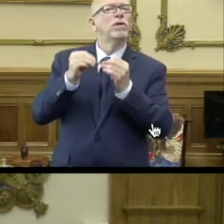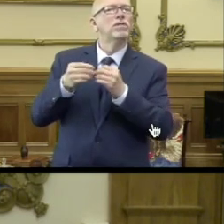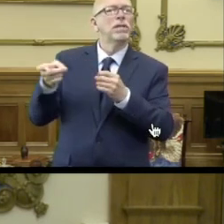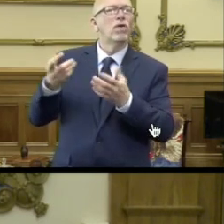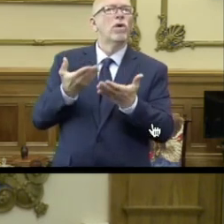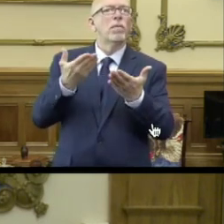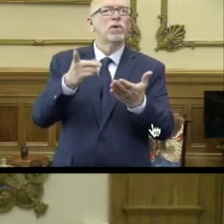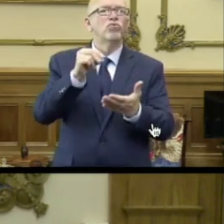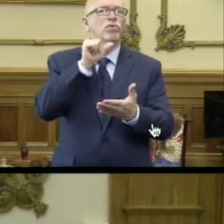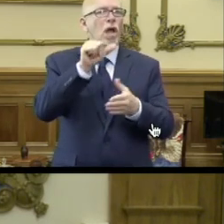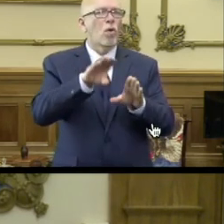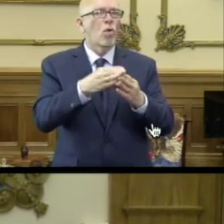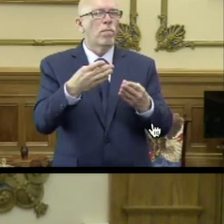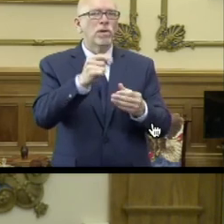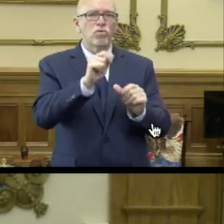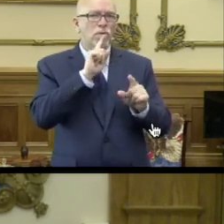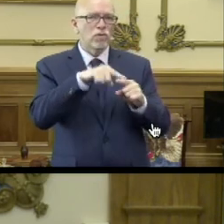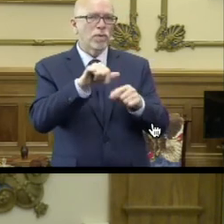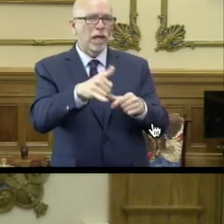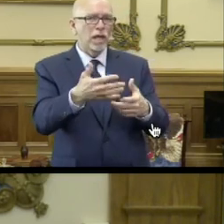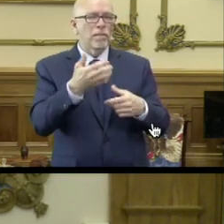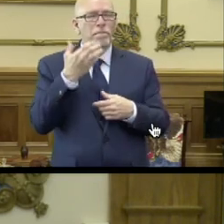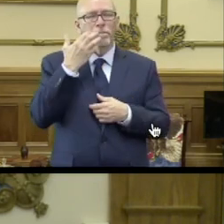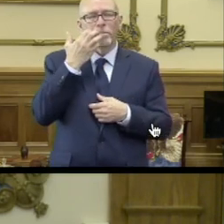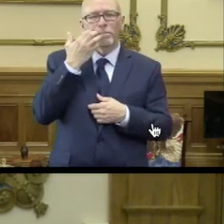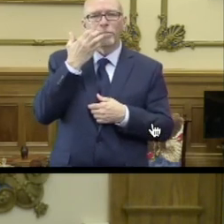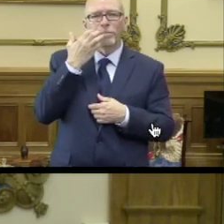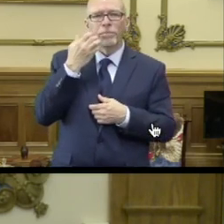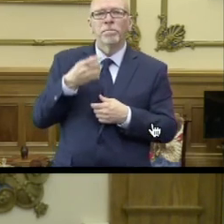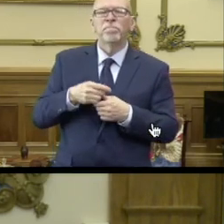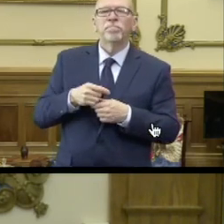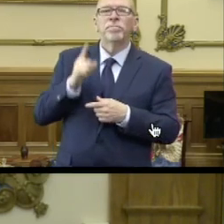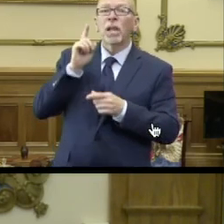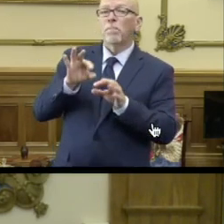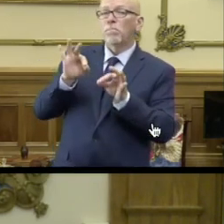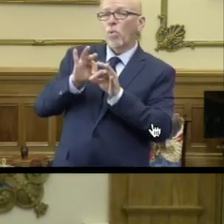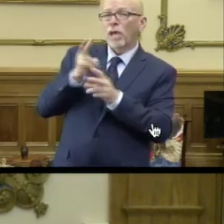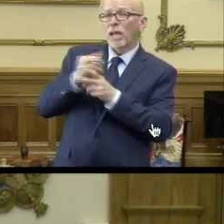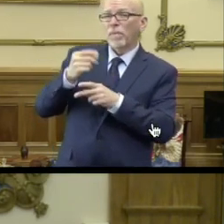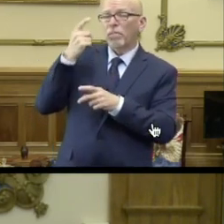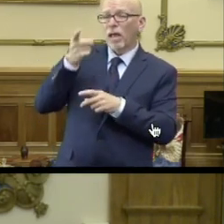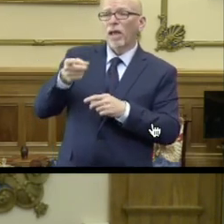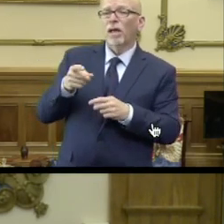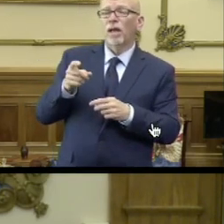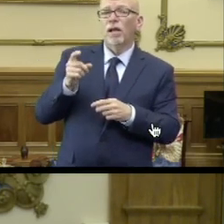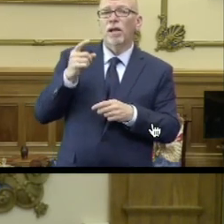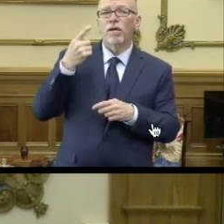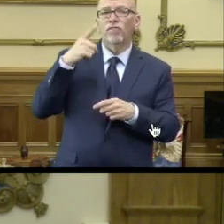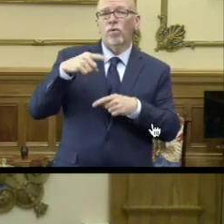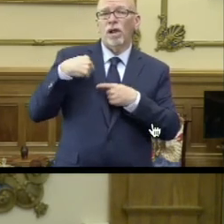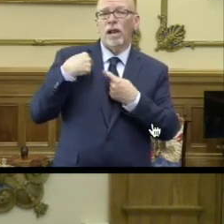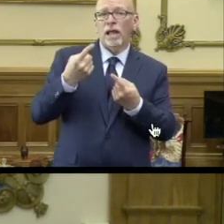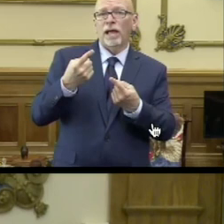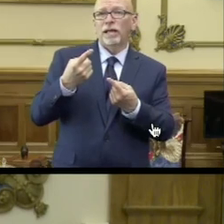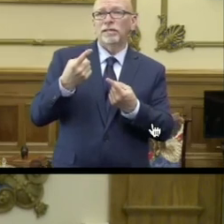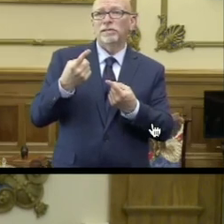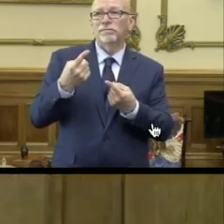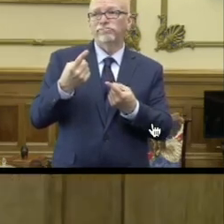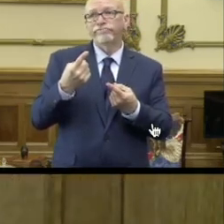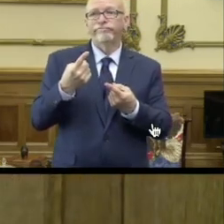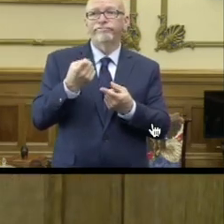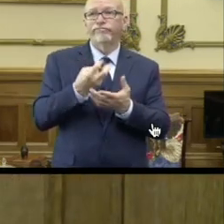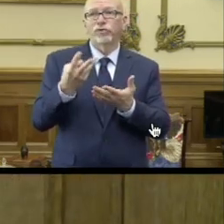reopening. So can you react to that? So I think an important thing to keep in mind is that for the last, you know, several